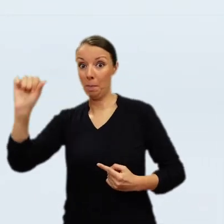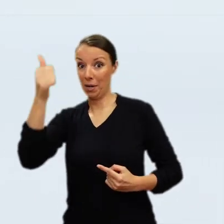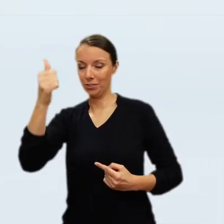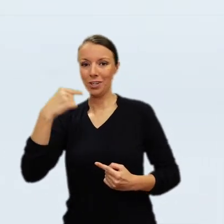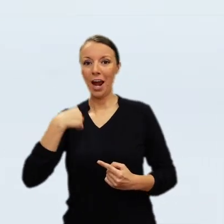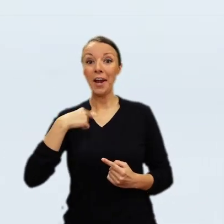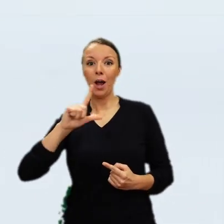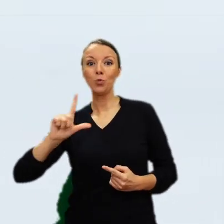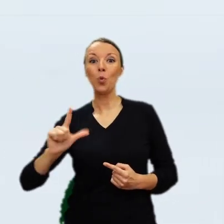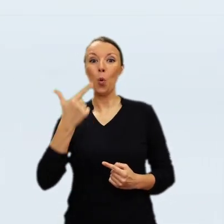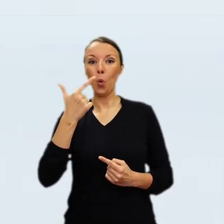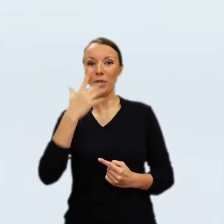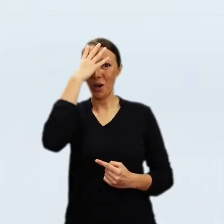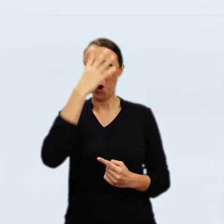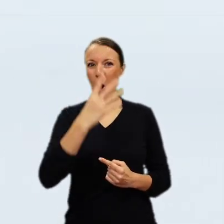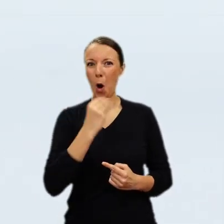bring this masterpiece to Poland.